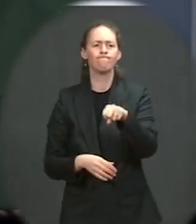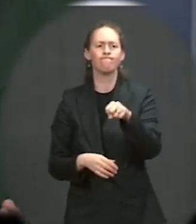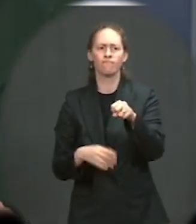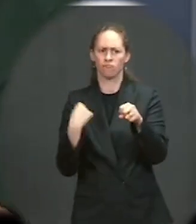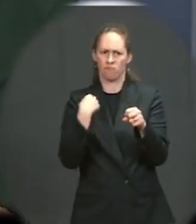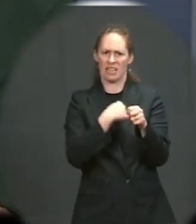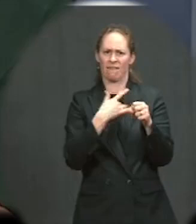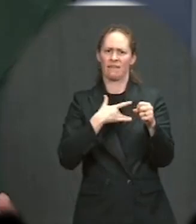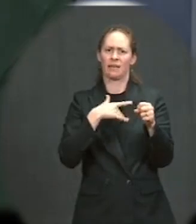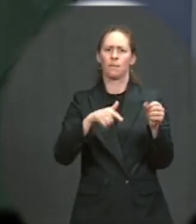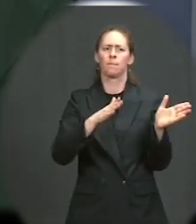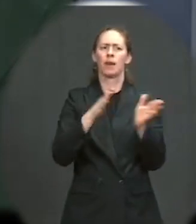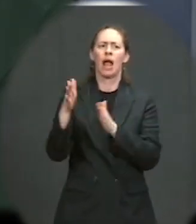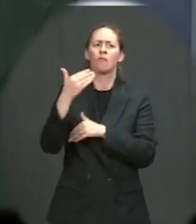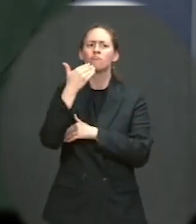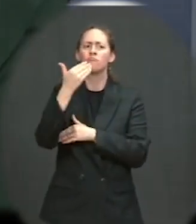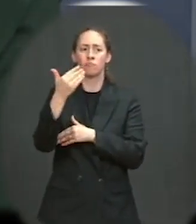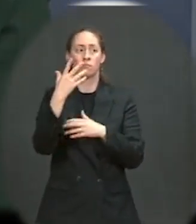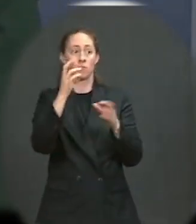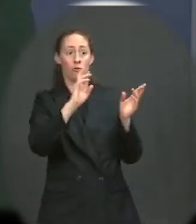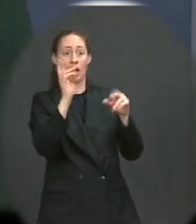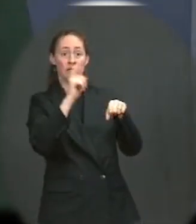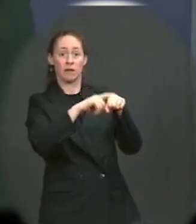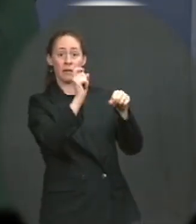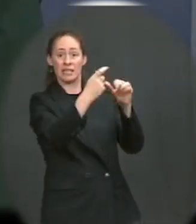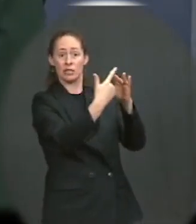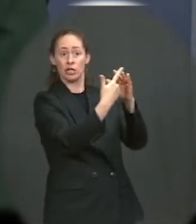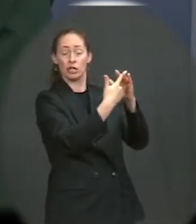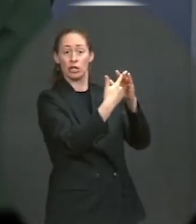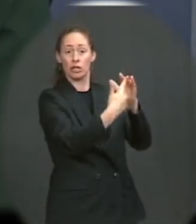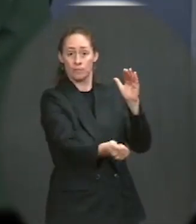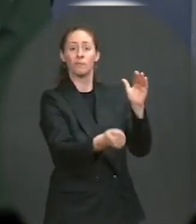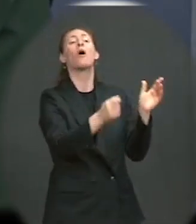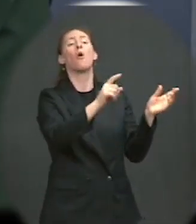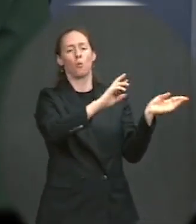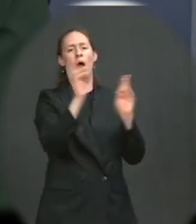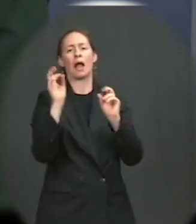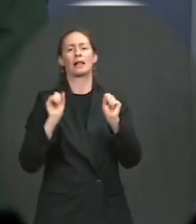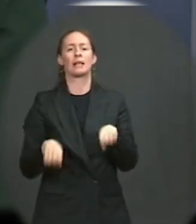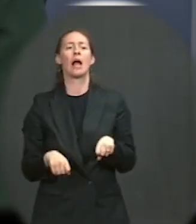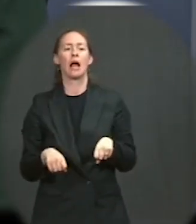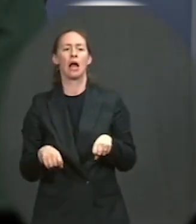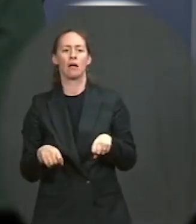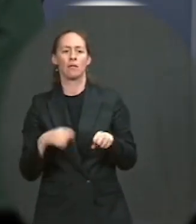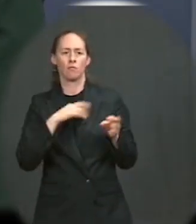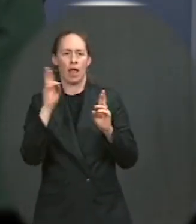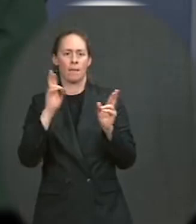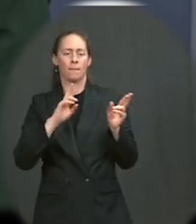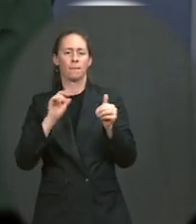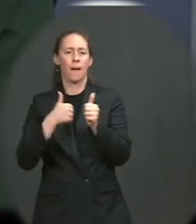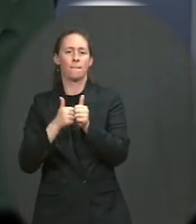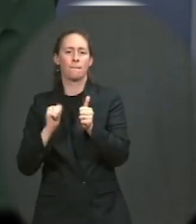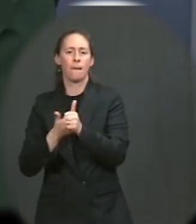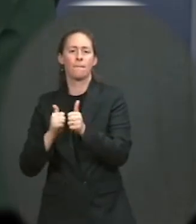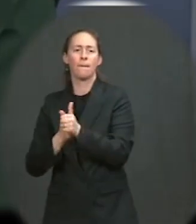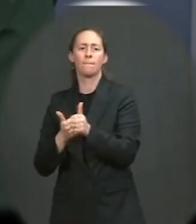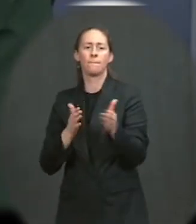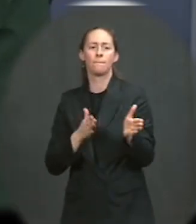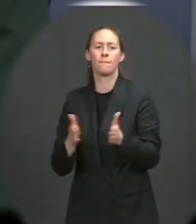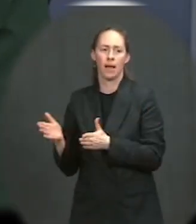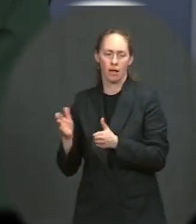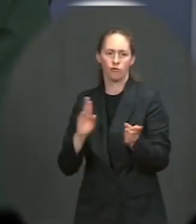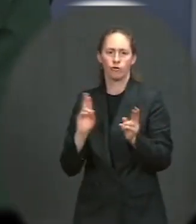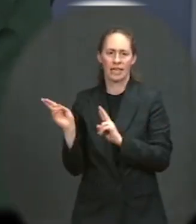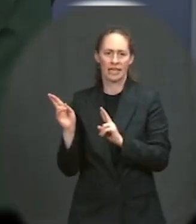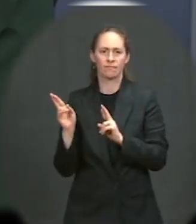evacuation should that become necessary. So we're continuing to evaluate what our options are there, continuing to take steps forward,